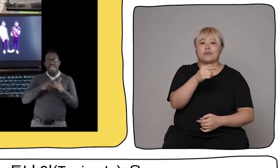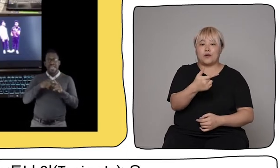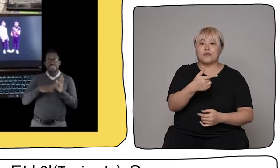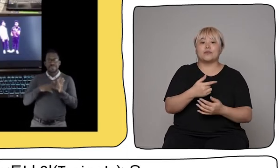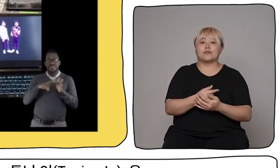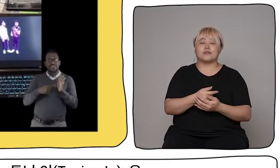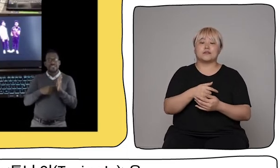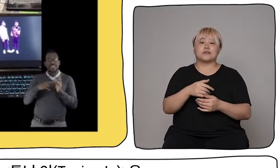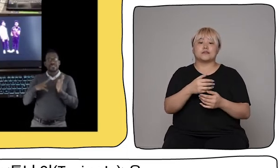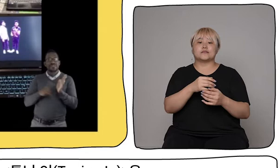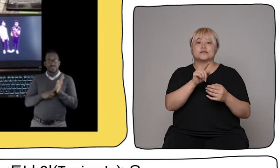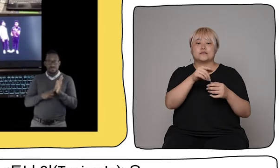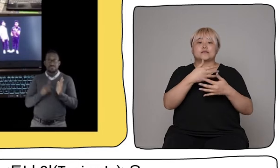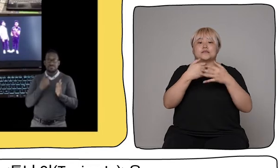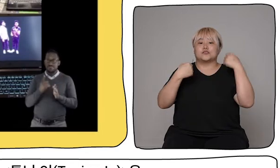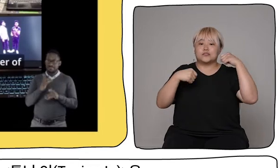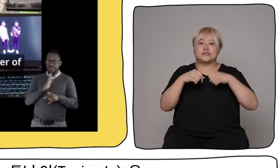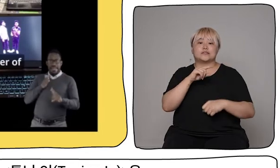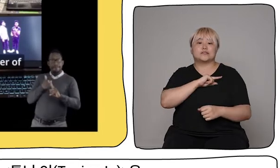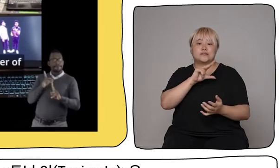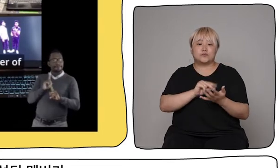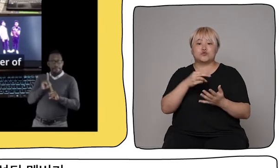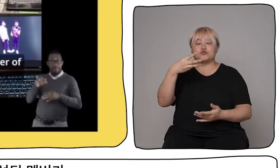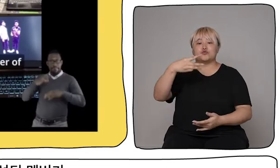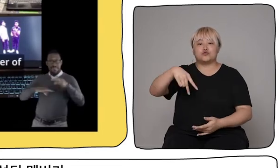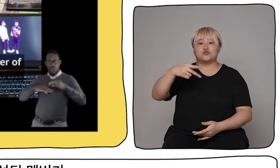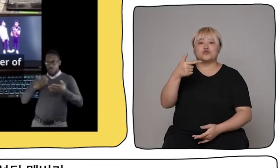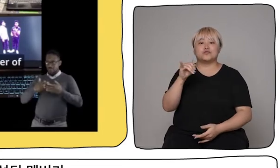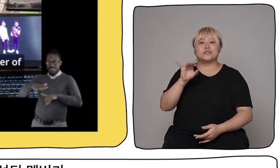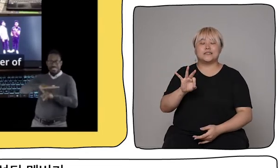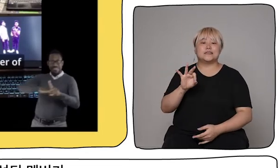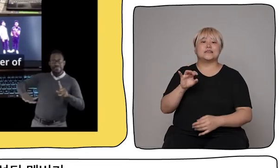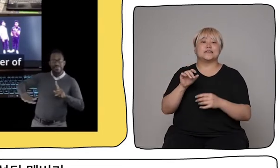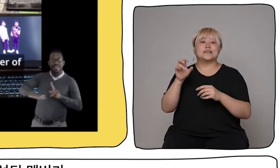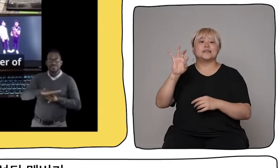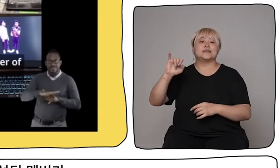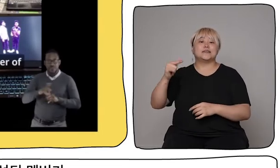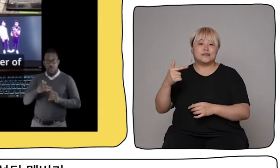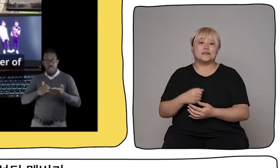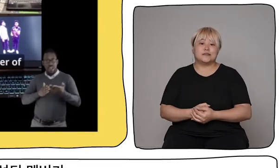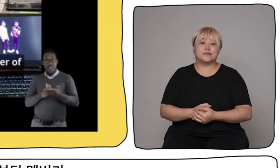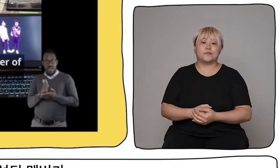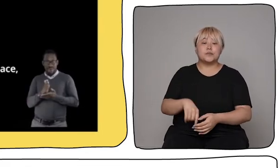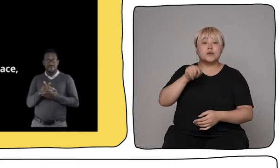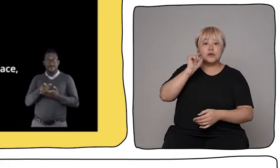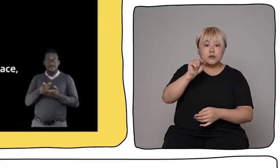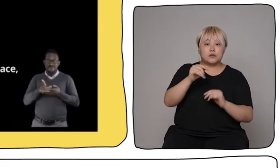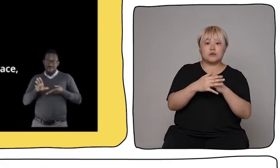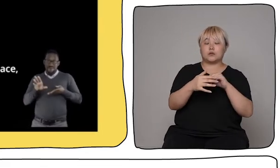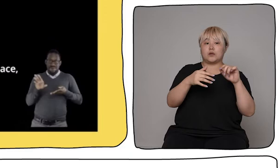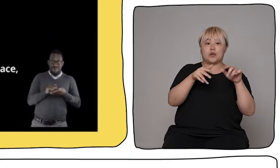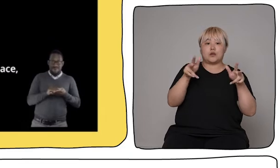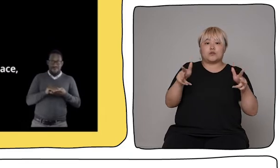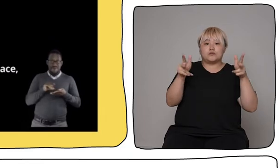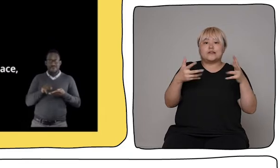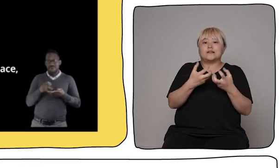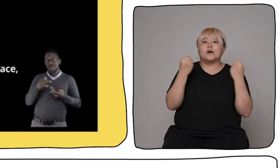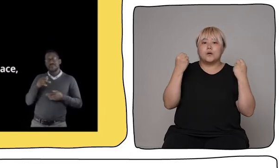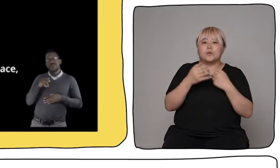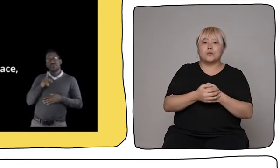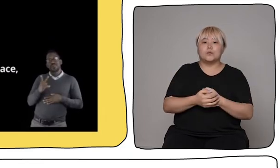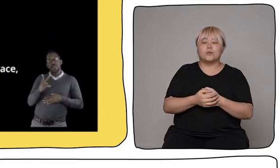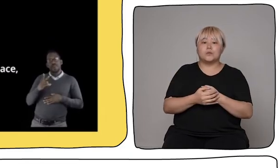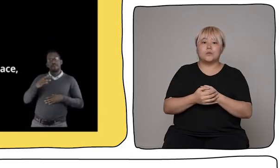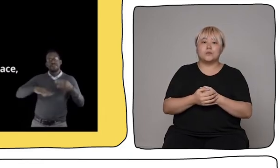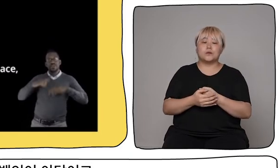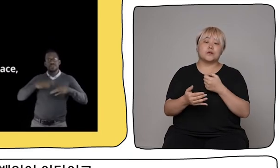projecting the performer into the performance space during a live production as an augmented reality member of the cast. Two performers are performing in a black